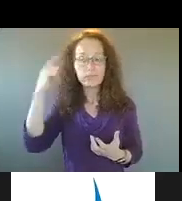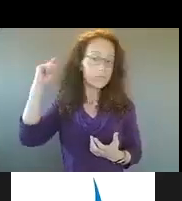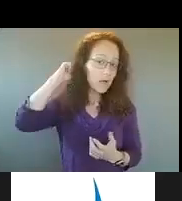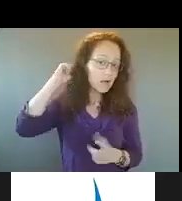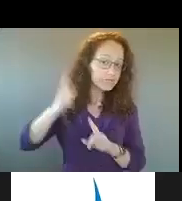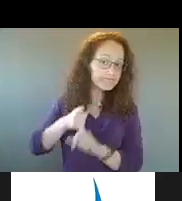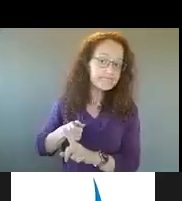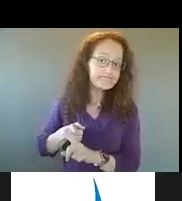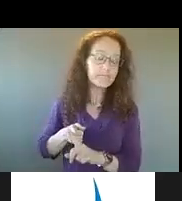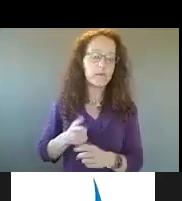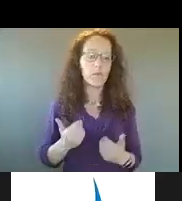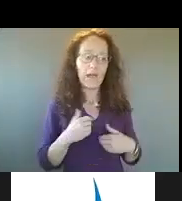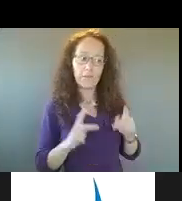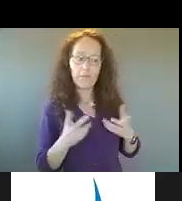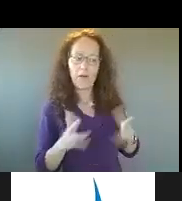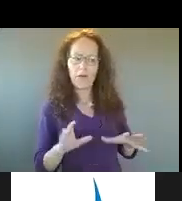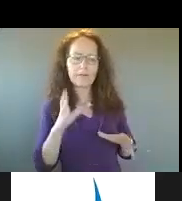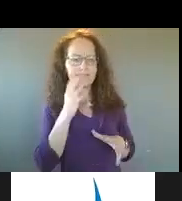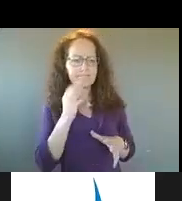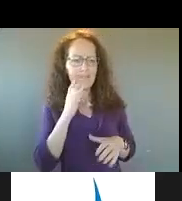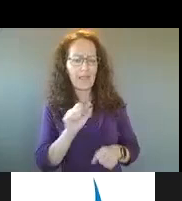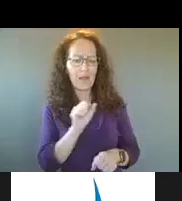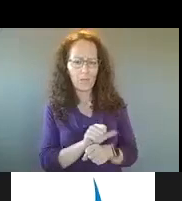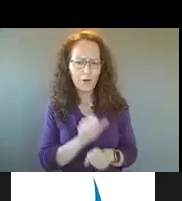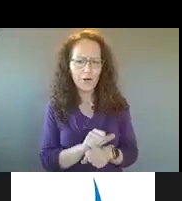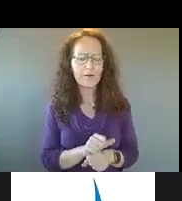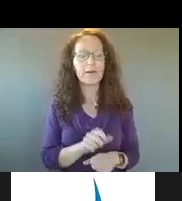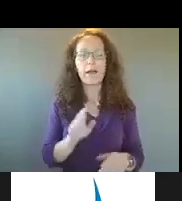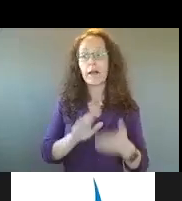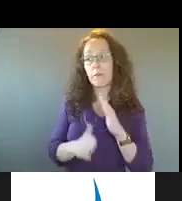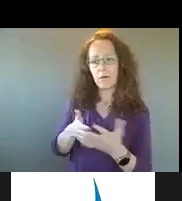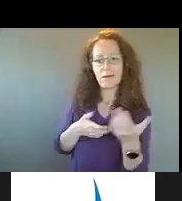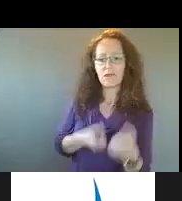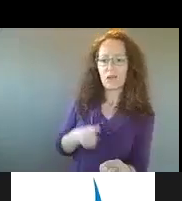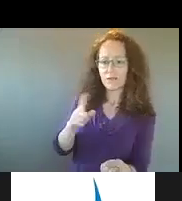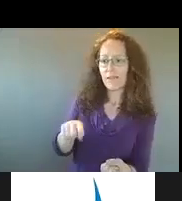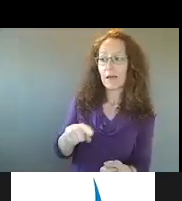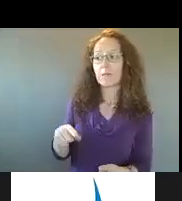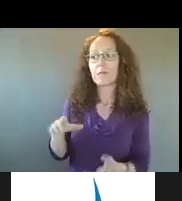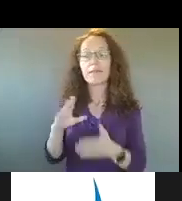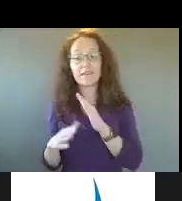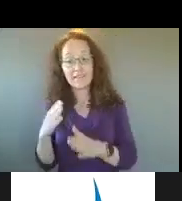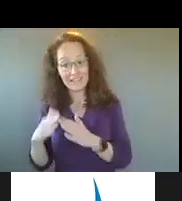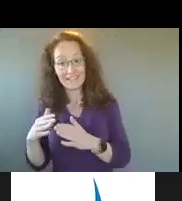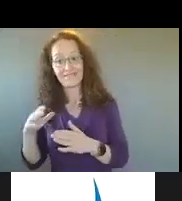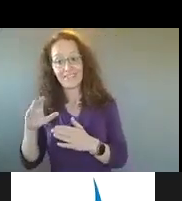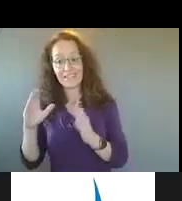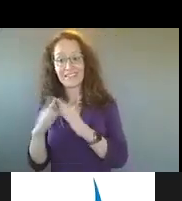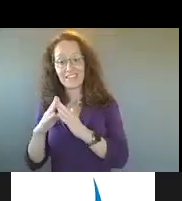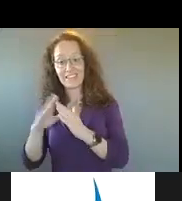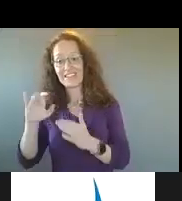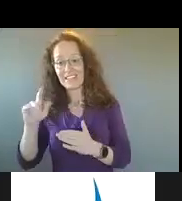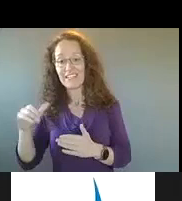work who are trusted by community be able to do that kind of work and be paid by the city to do that kind of engagement.